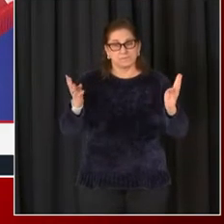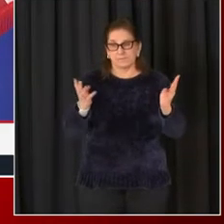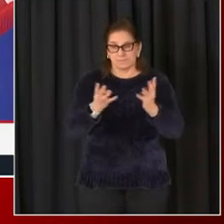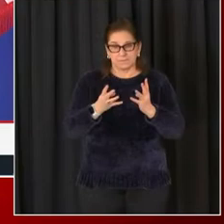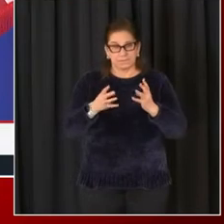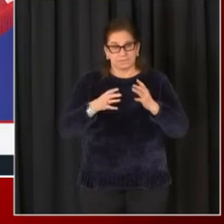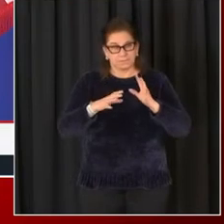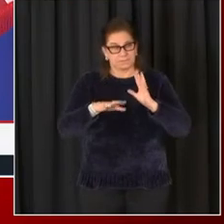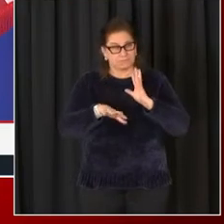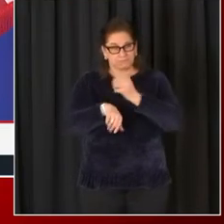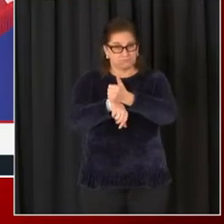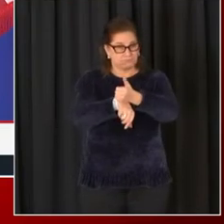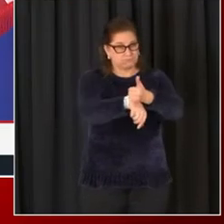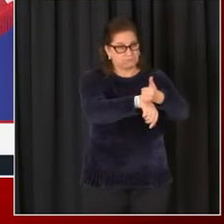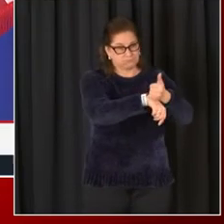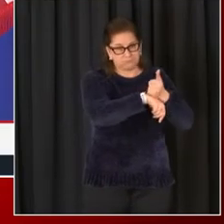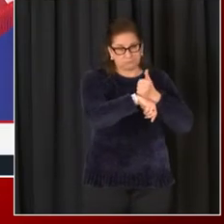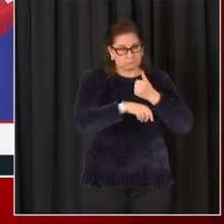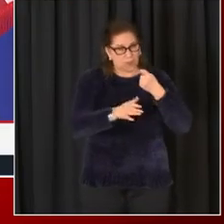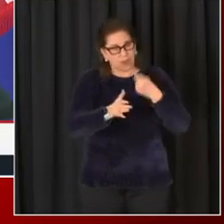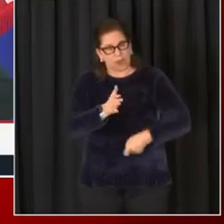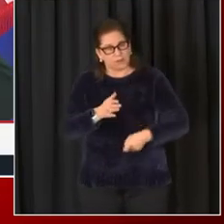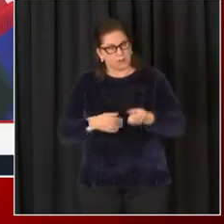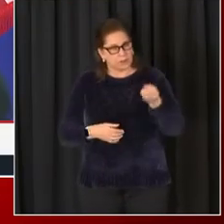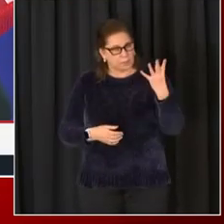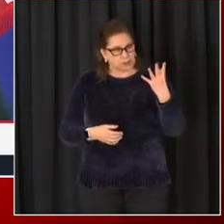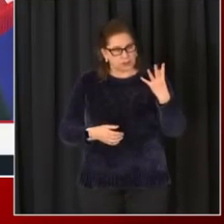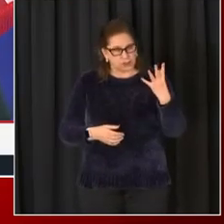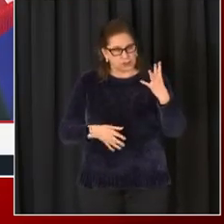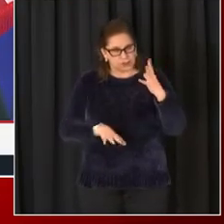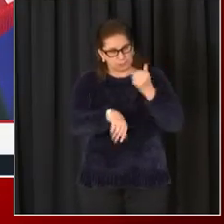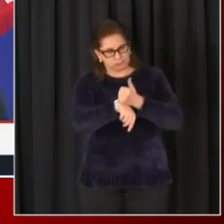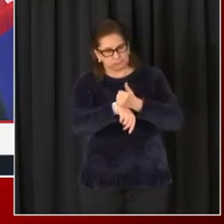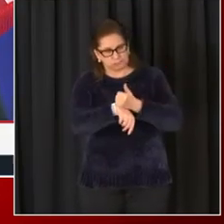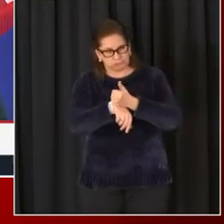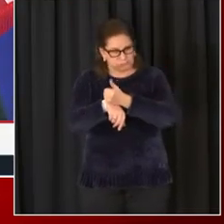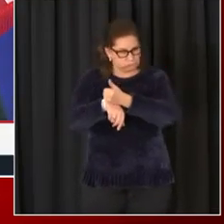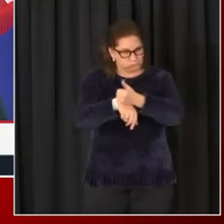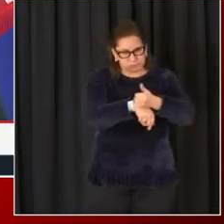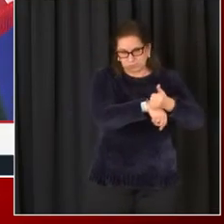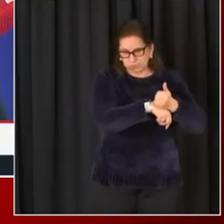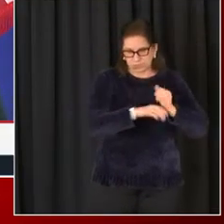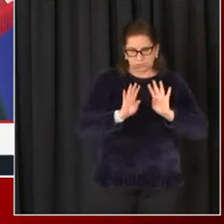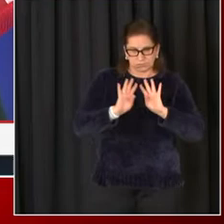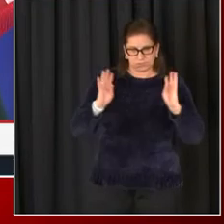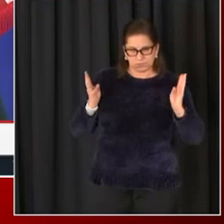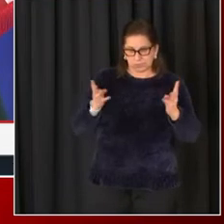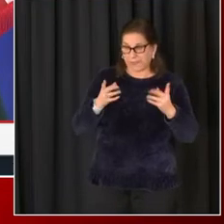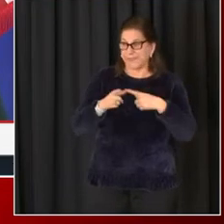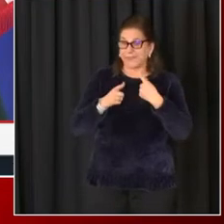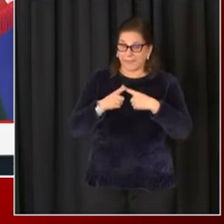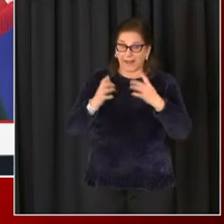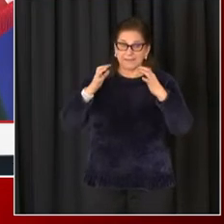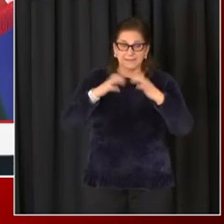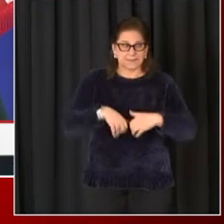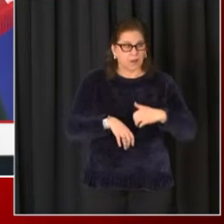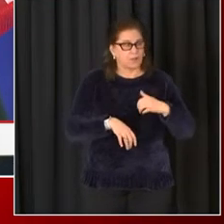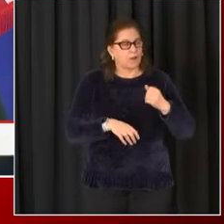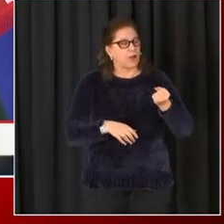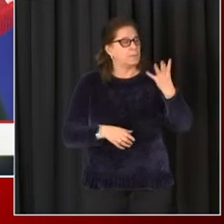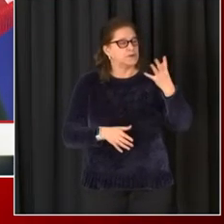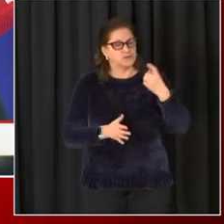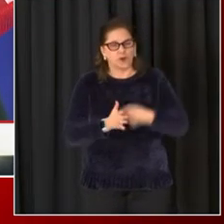and how much it will cost to take them down once they're all down? I do not know, but that will be a question for the Secret Service.